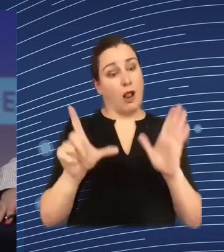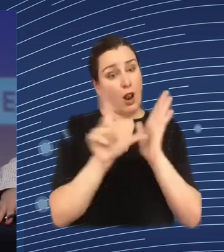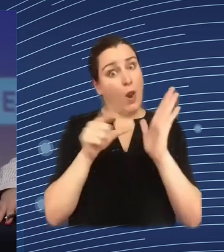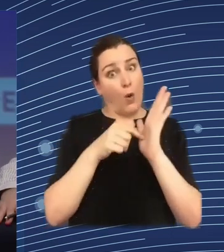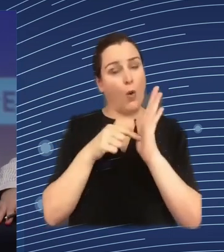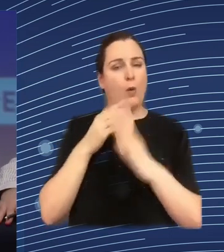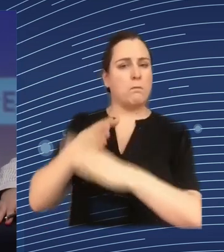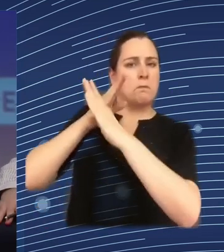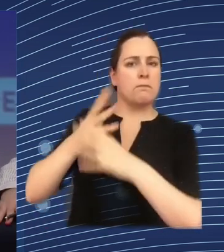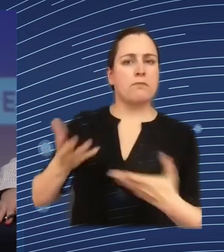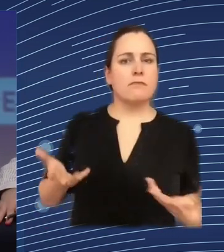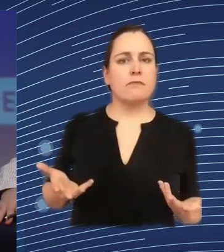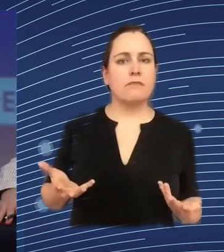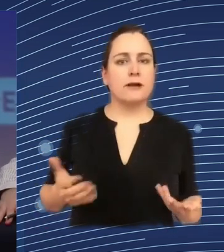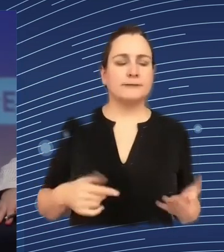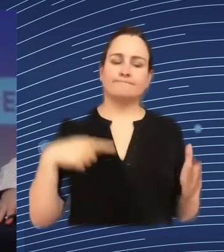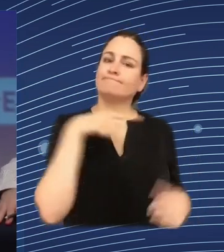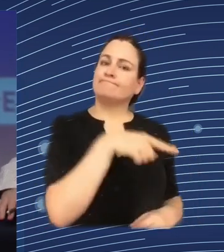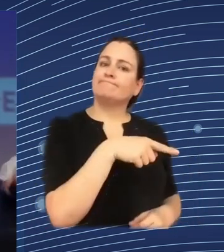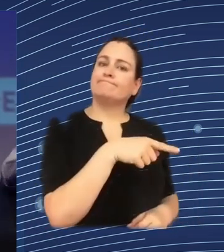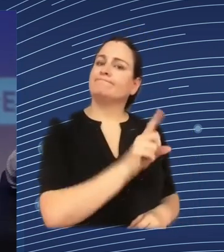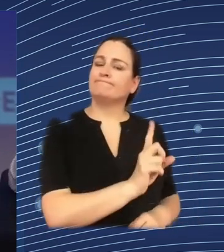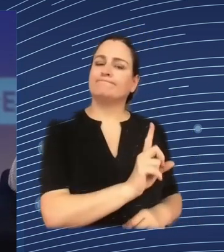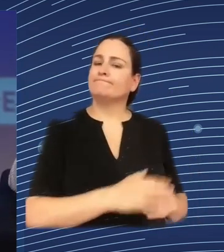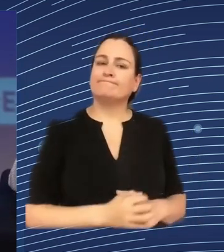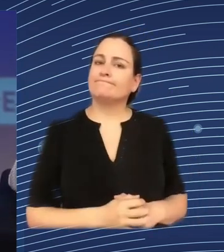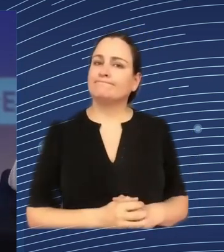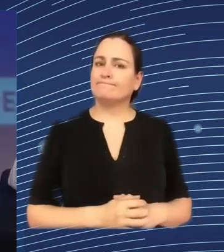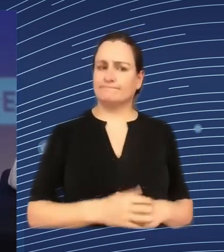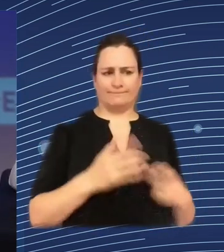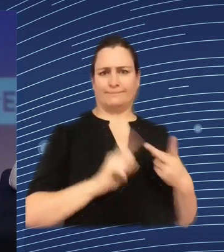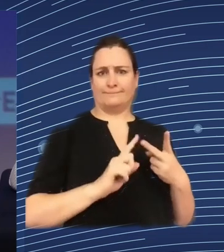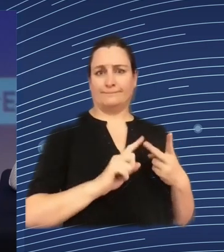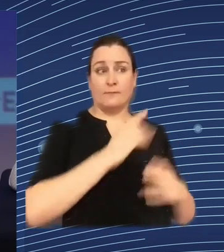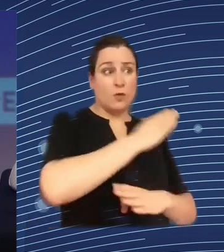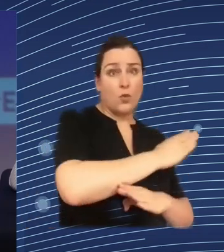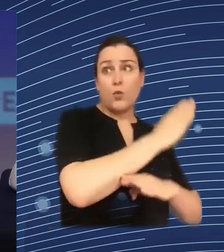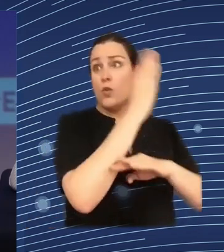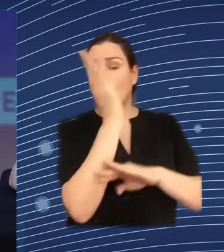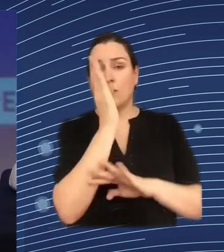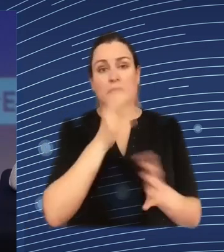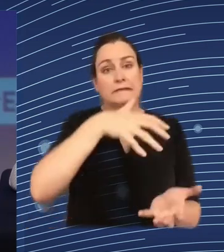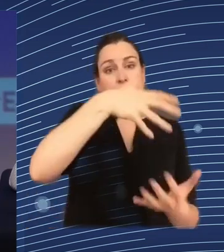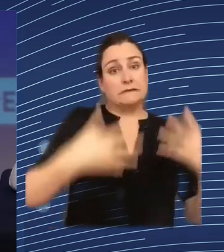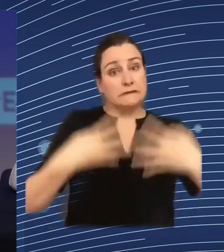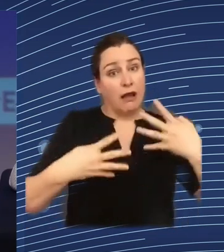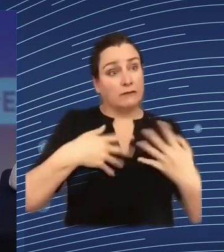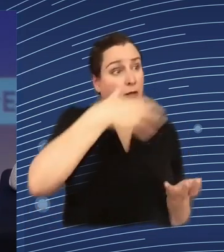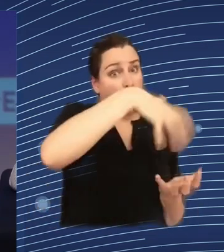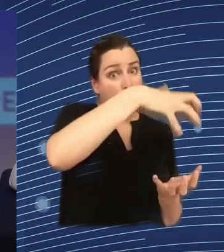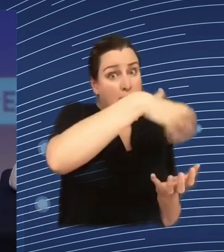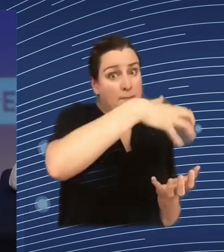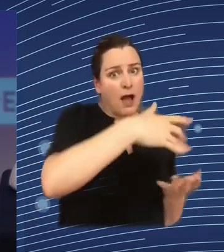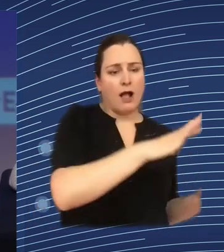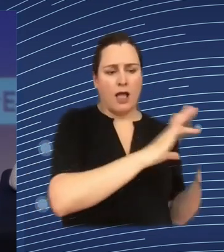permanent data collection was not necessary to achieve the purpose we